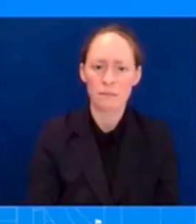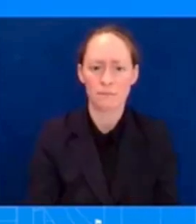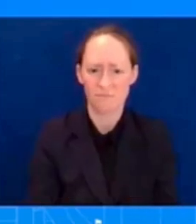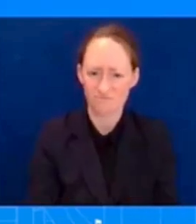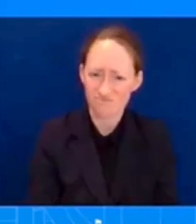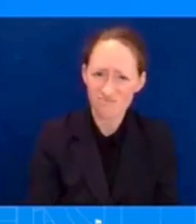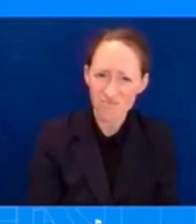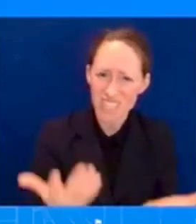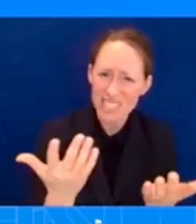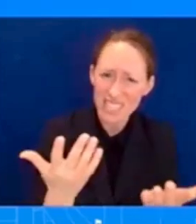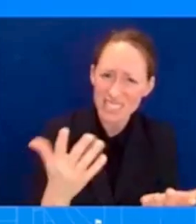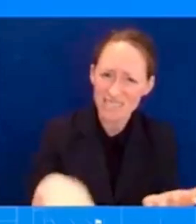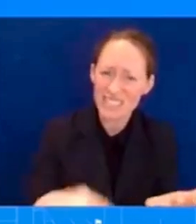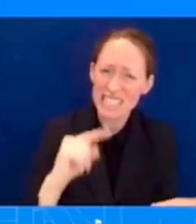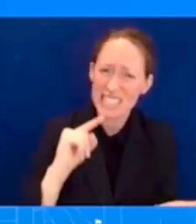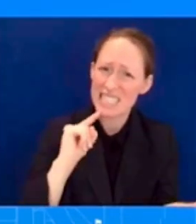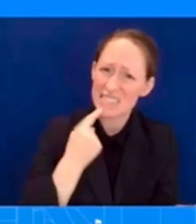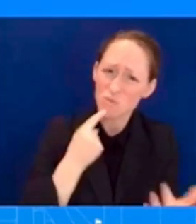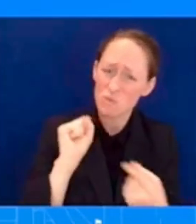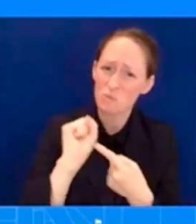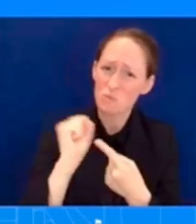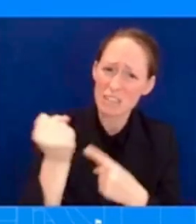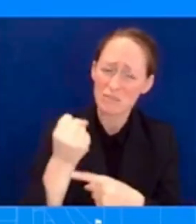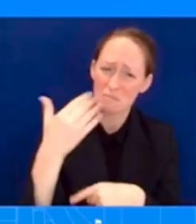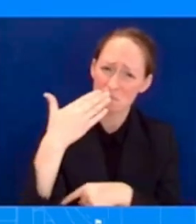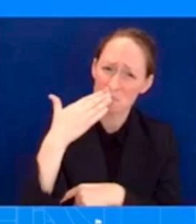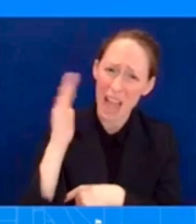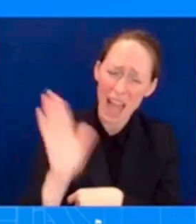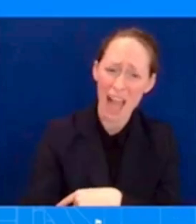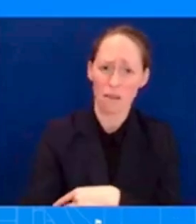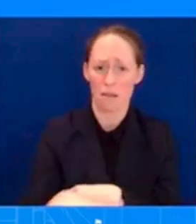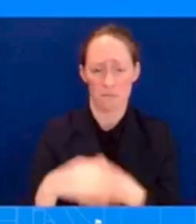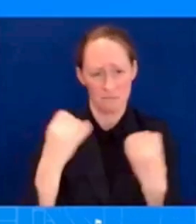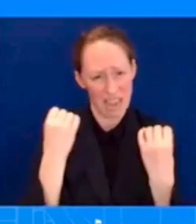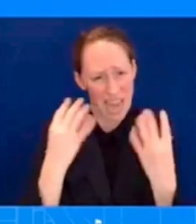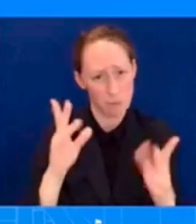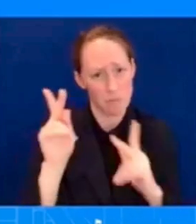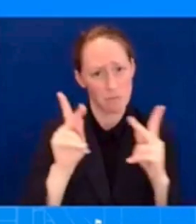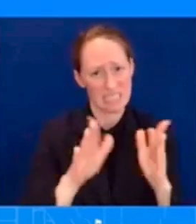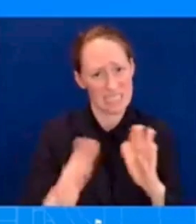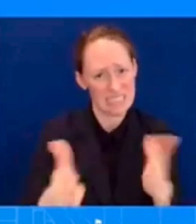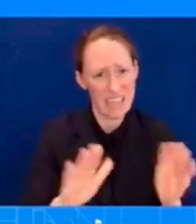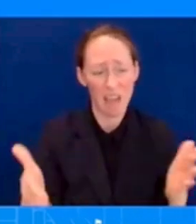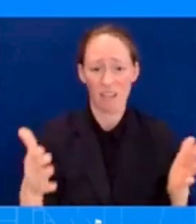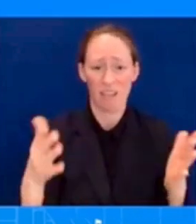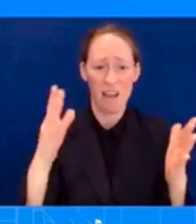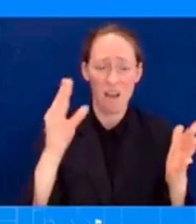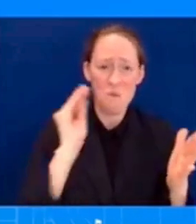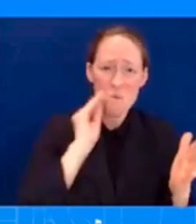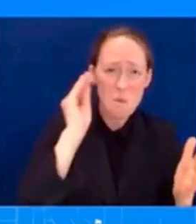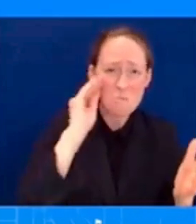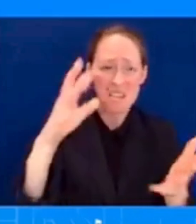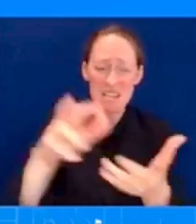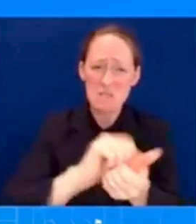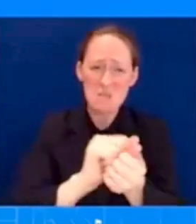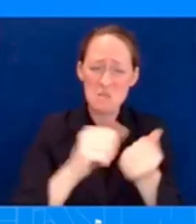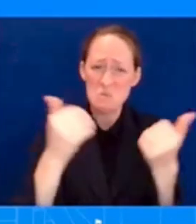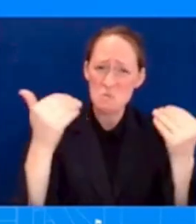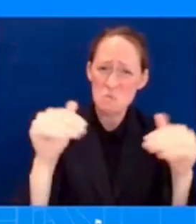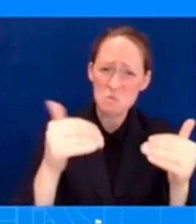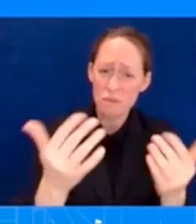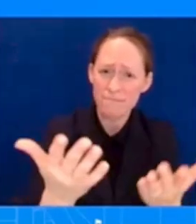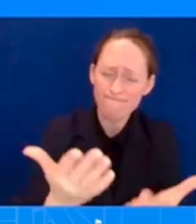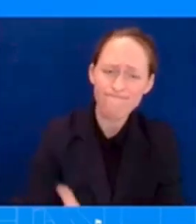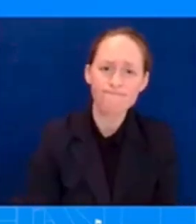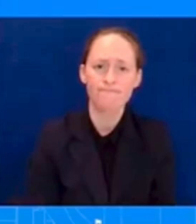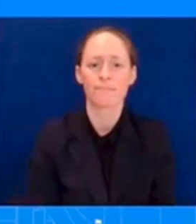I could, you could expect to hear from the President on this issue. Clearly, it is something that is deeply concerning to him when it comes to the